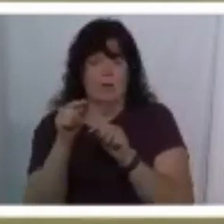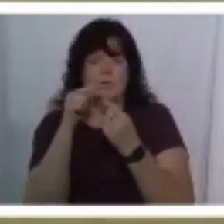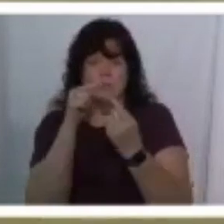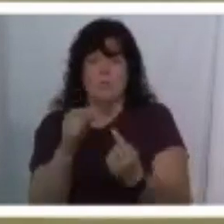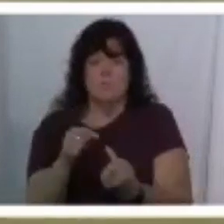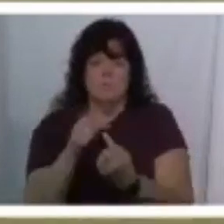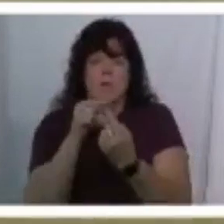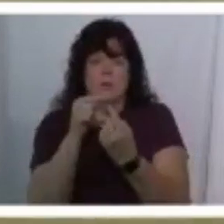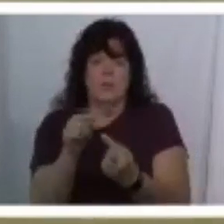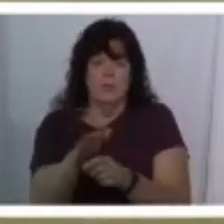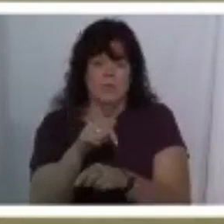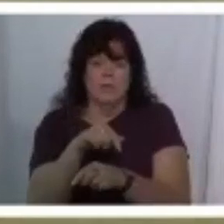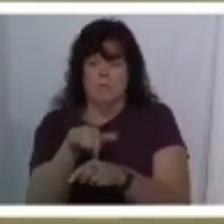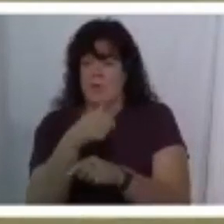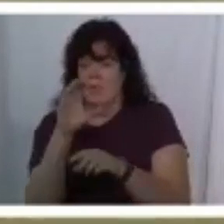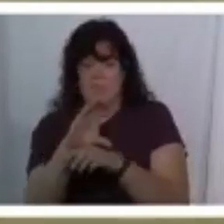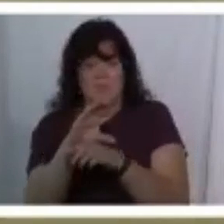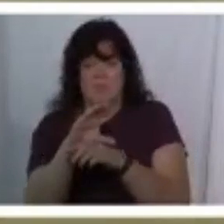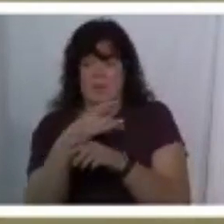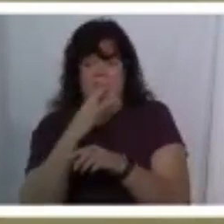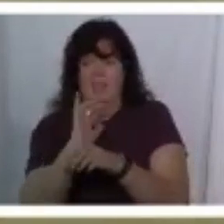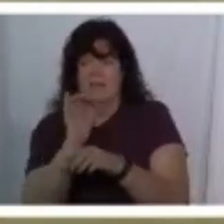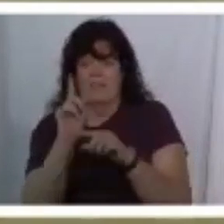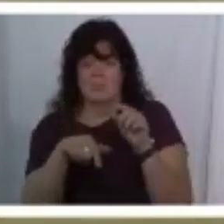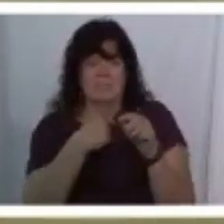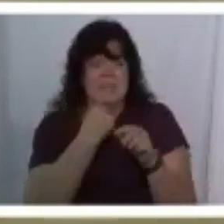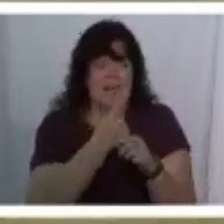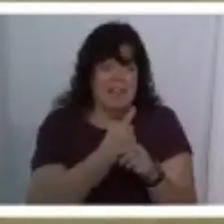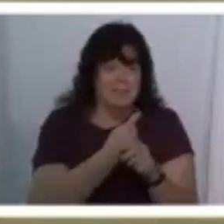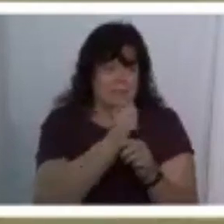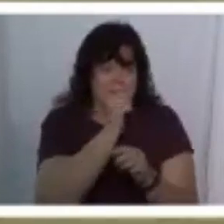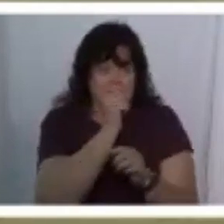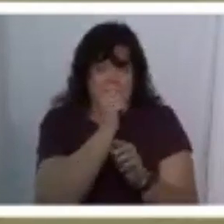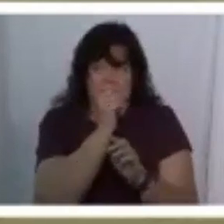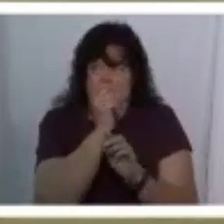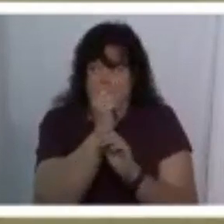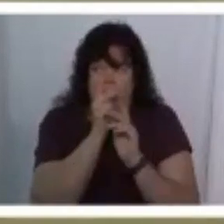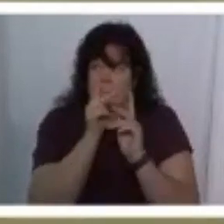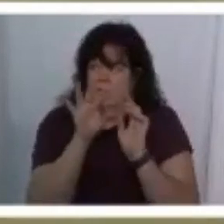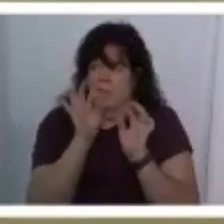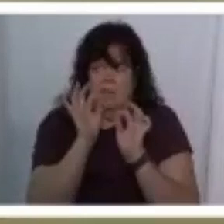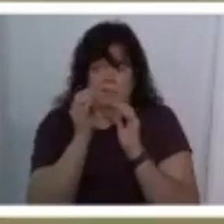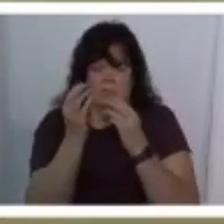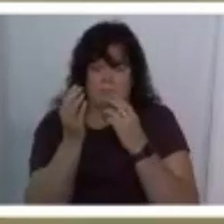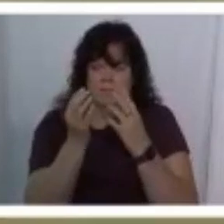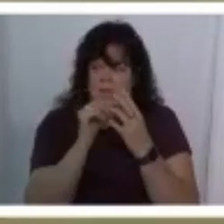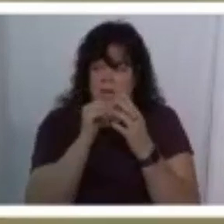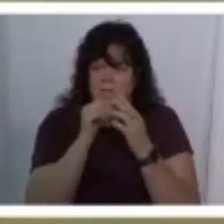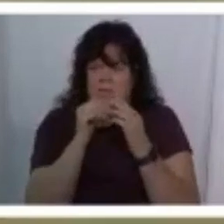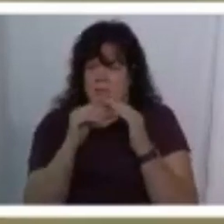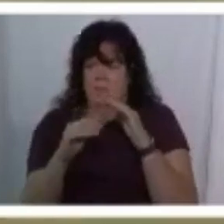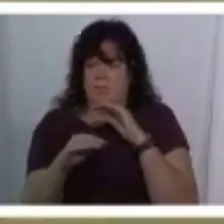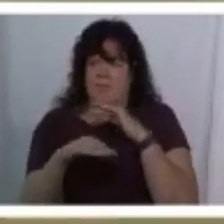time i was at my church nobody knew i felt like i couldn't you know you have to hold up that standard and there was so